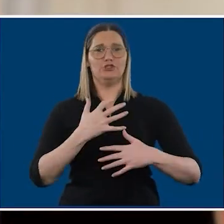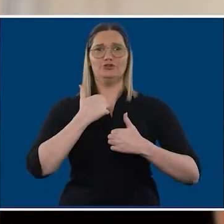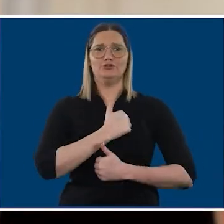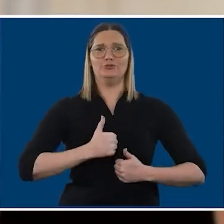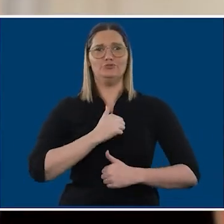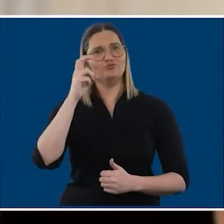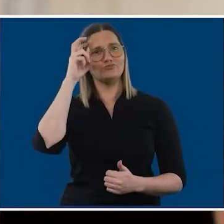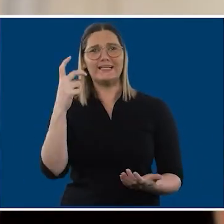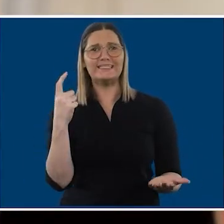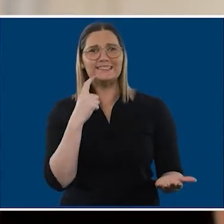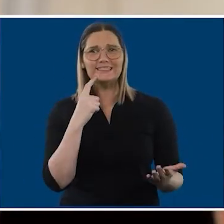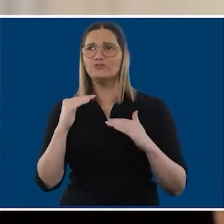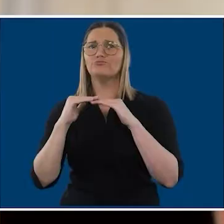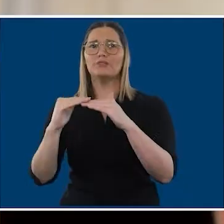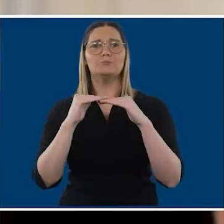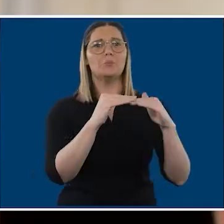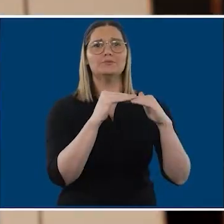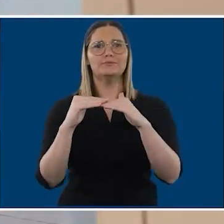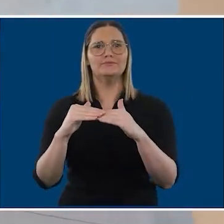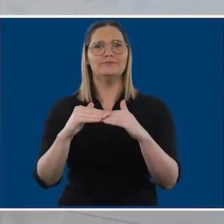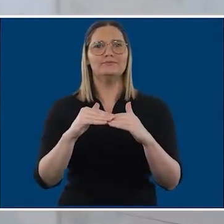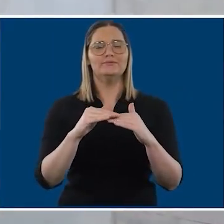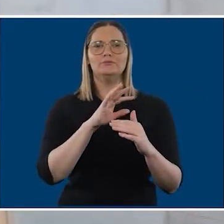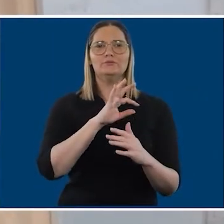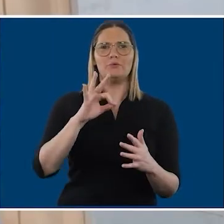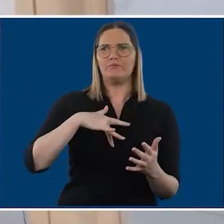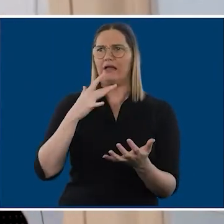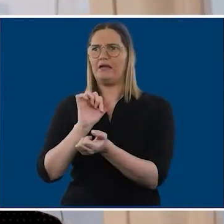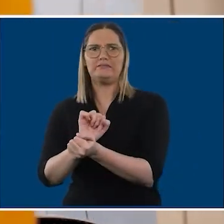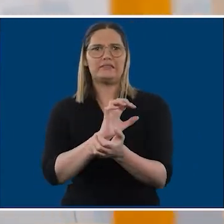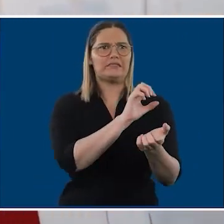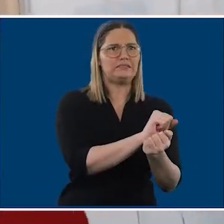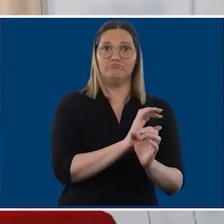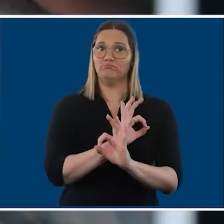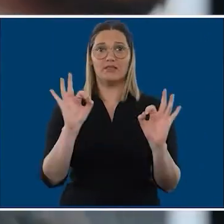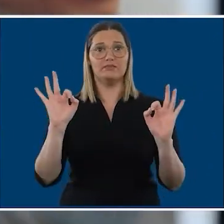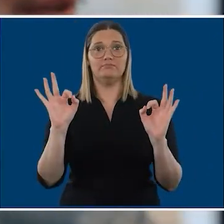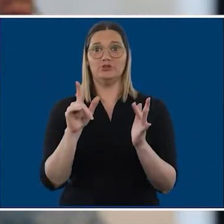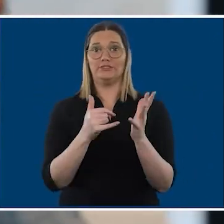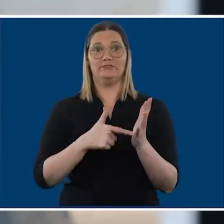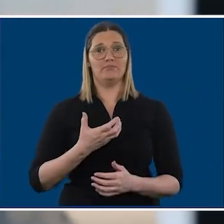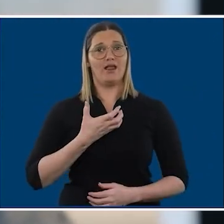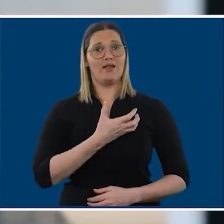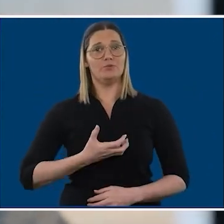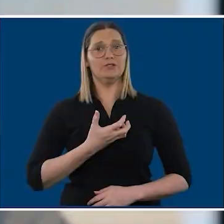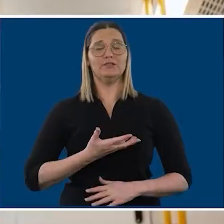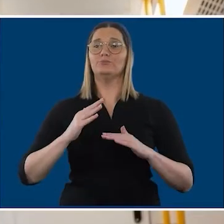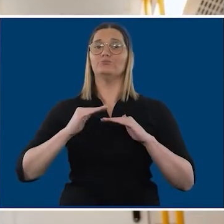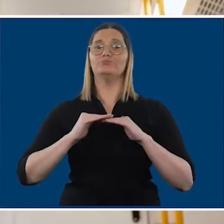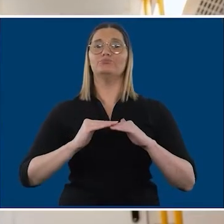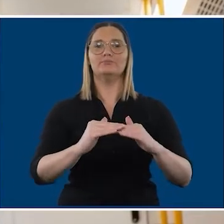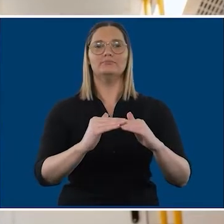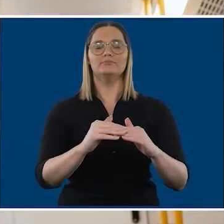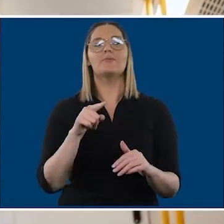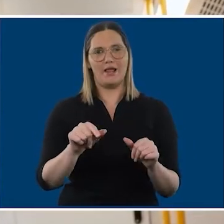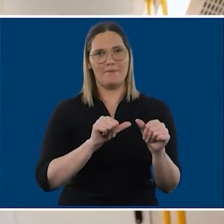comfortable and enjoyable experience to actually catch the train. I would hope they'd get on and not notice anything because it was so convenient that they didn't